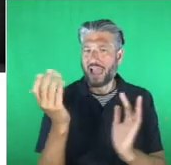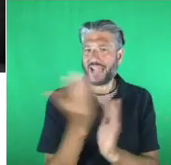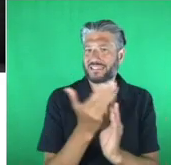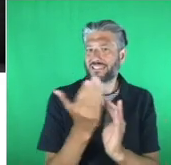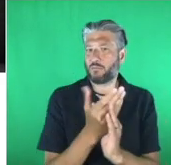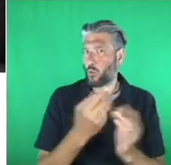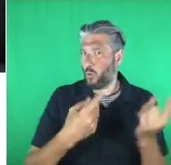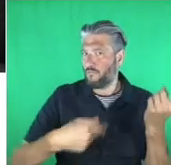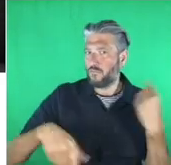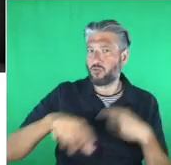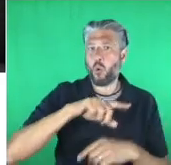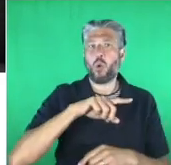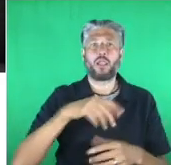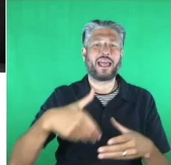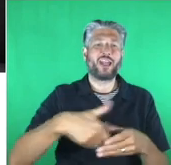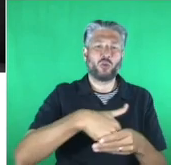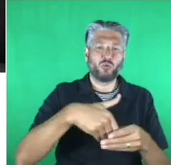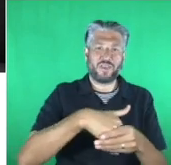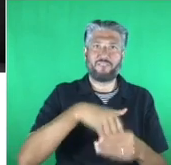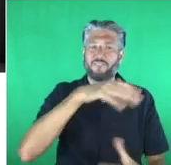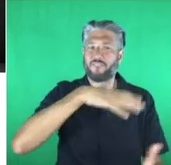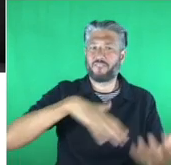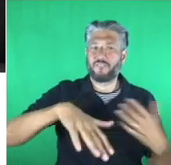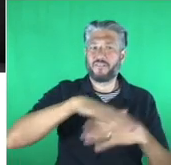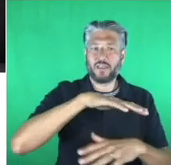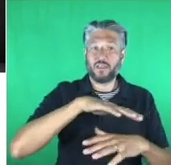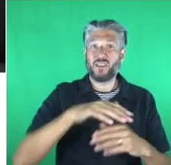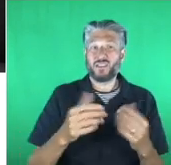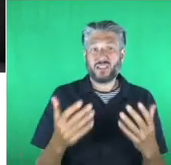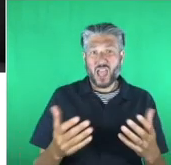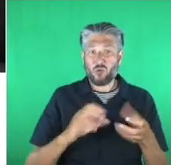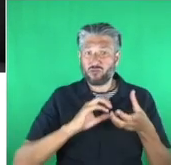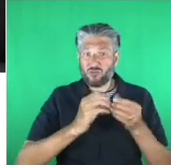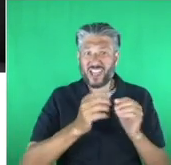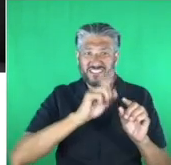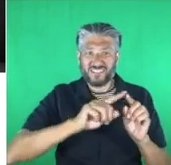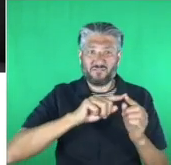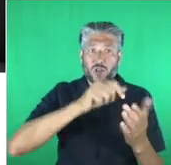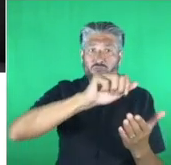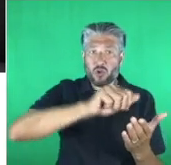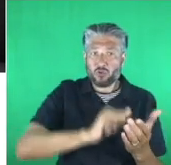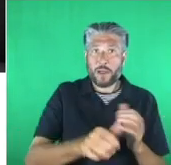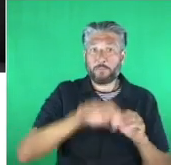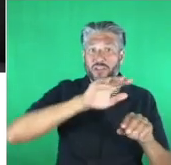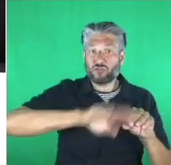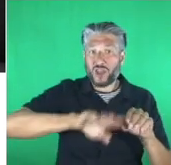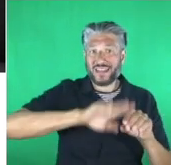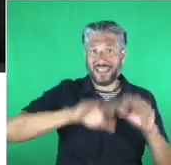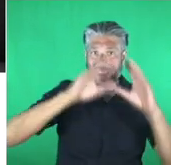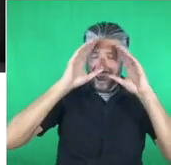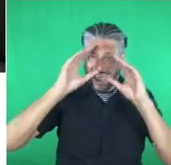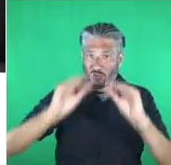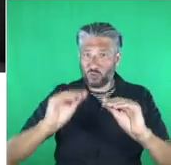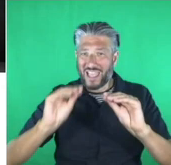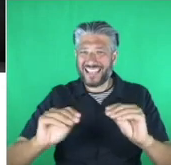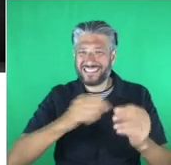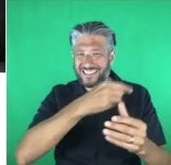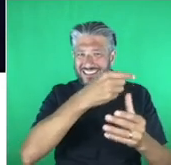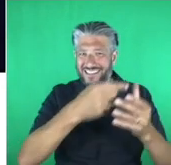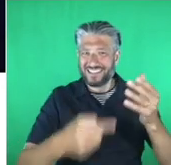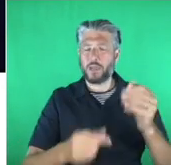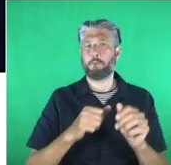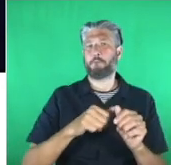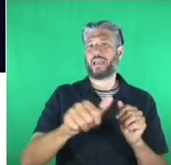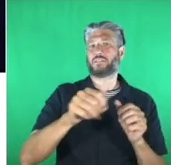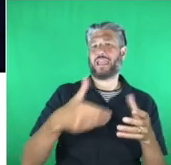pioneers that are creating programmes, training, educating and more for a more inclusive workplace.